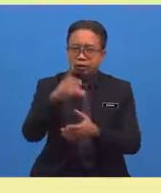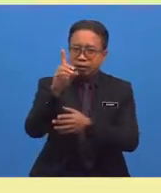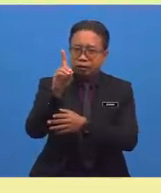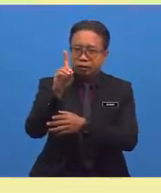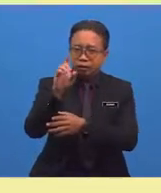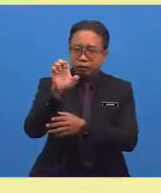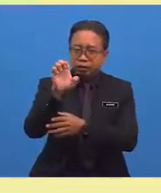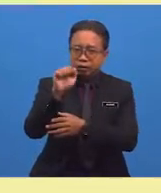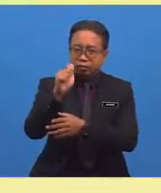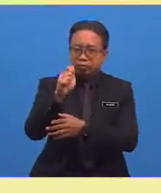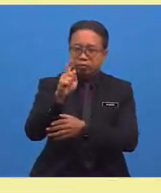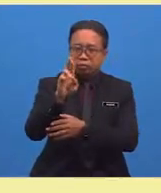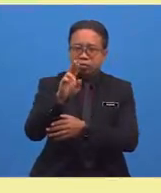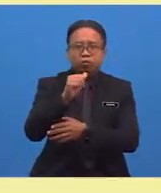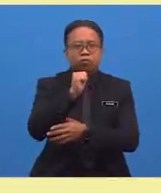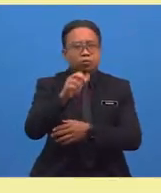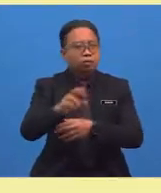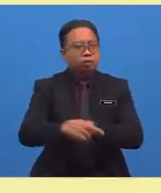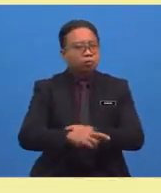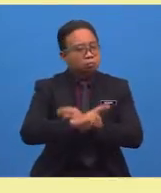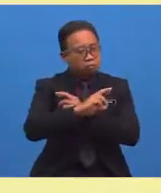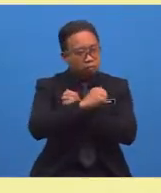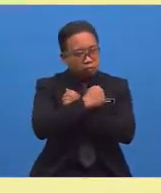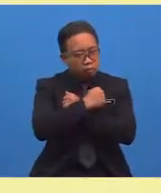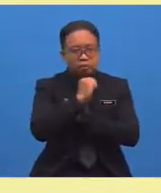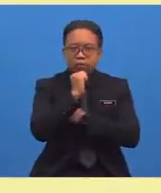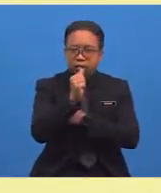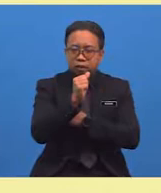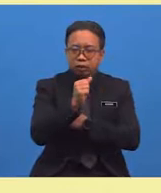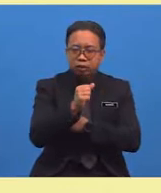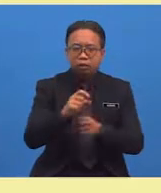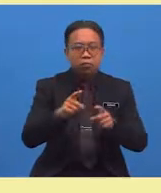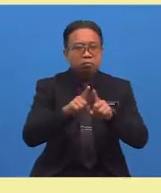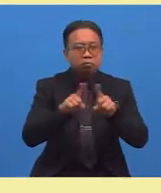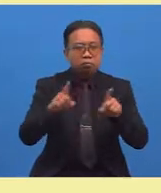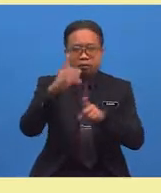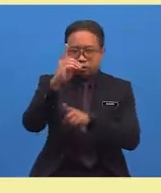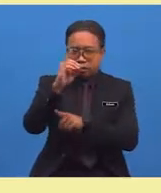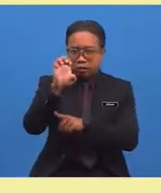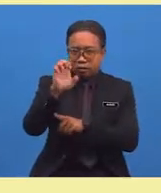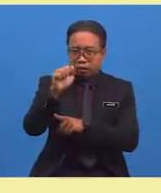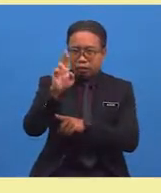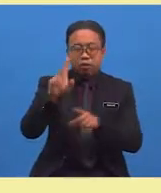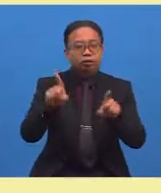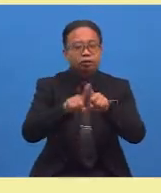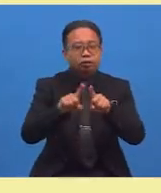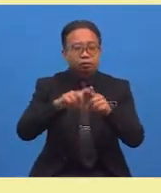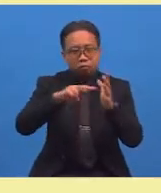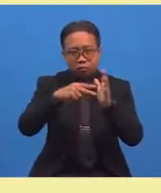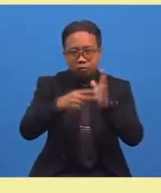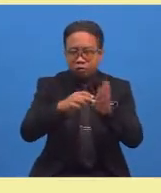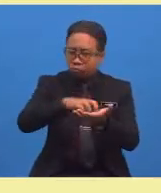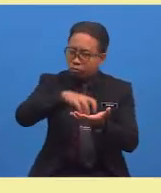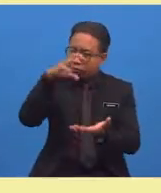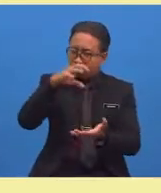Not this deer, but D-E-A-R. Deer. I think